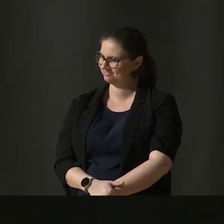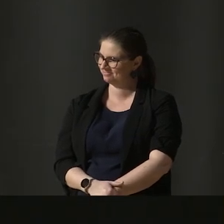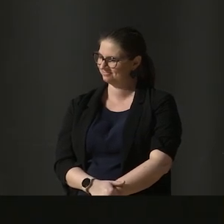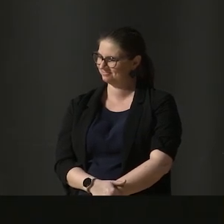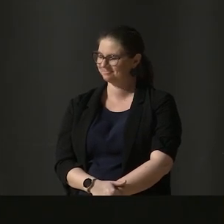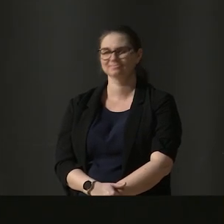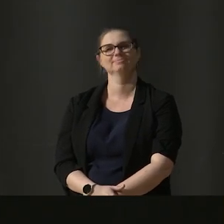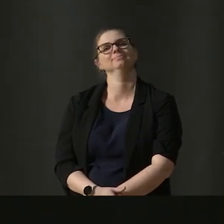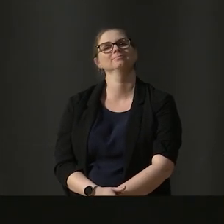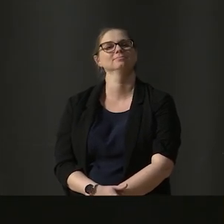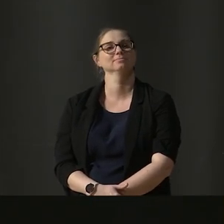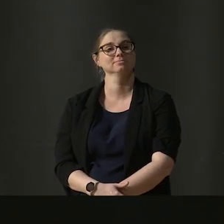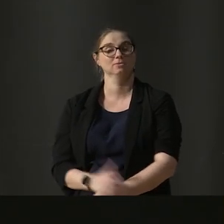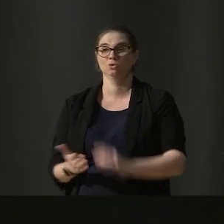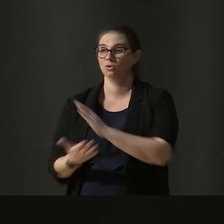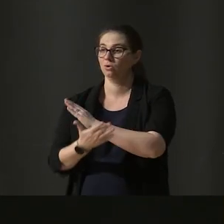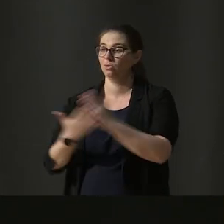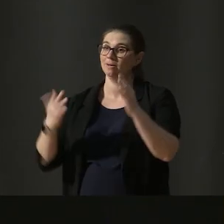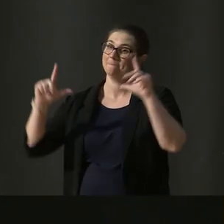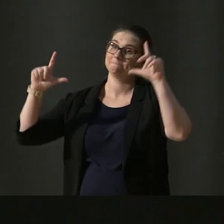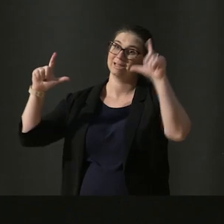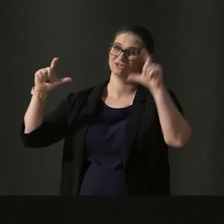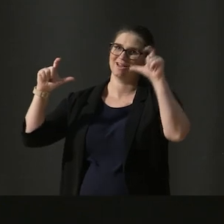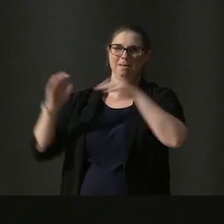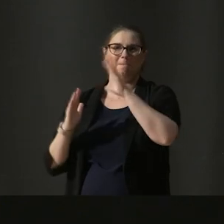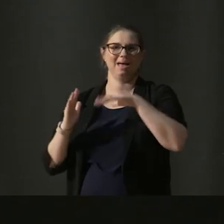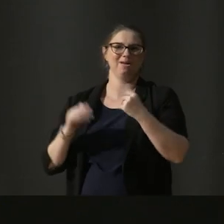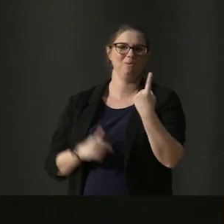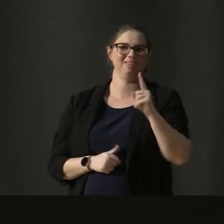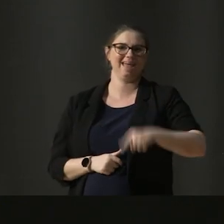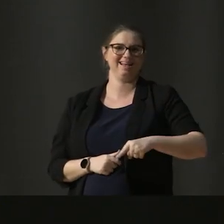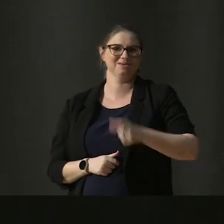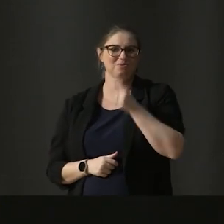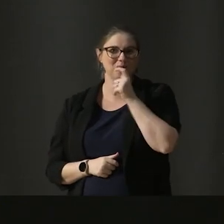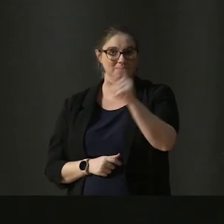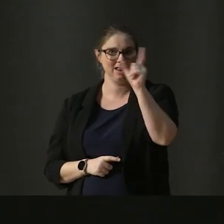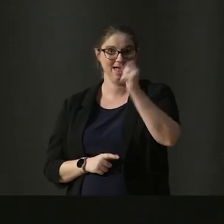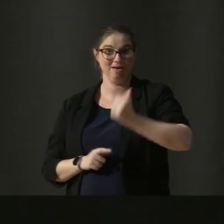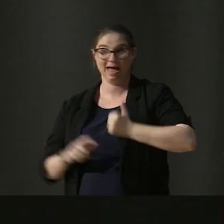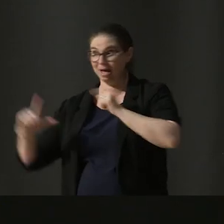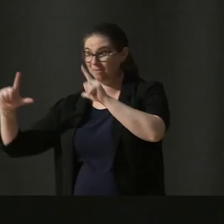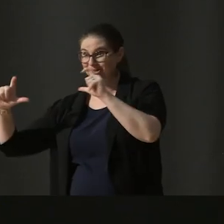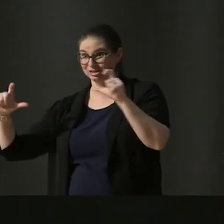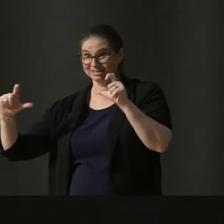A picture paints a thousand words. Nowadays, our pictures move and make sounds too.